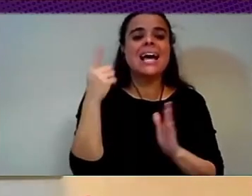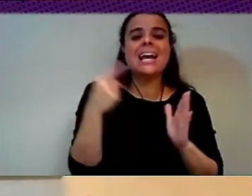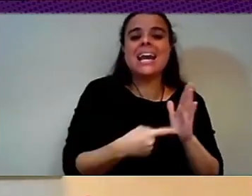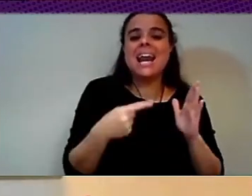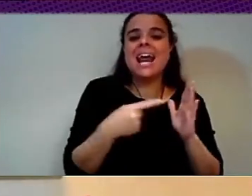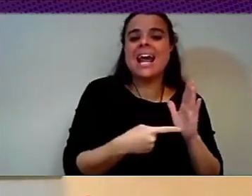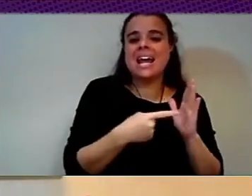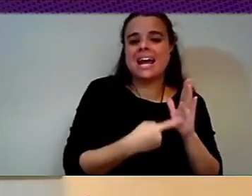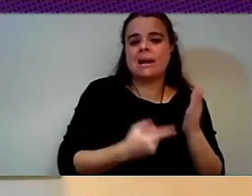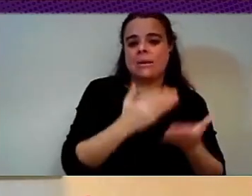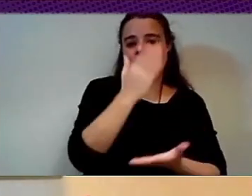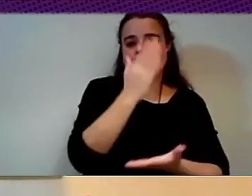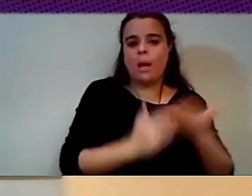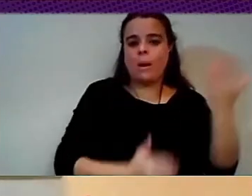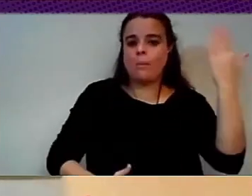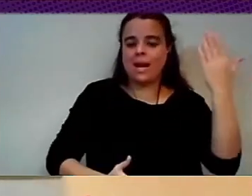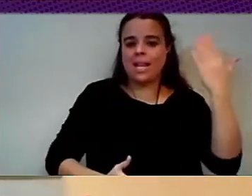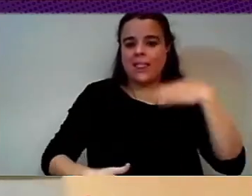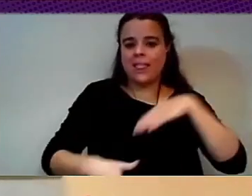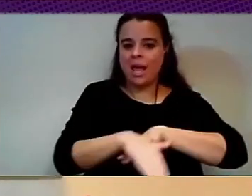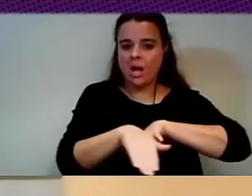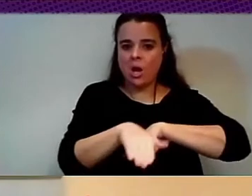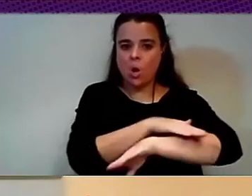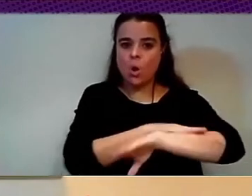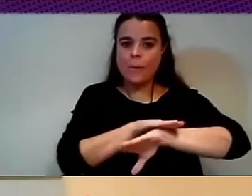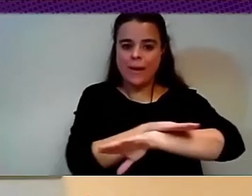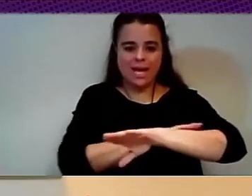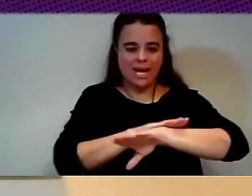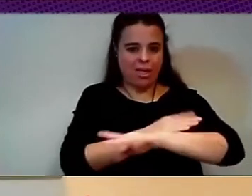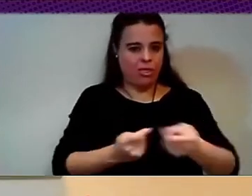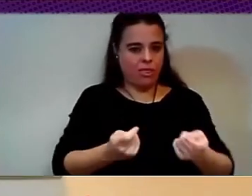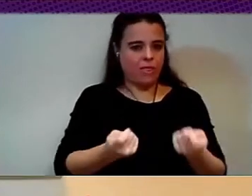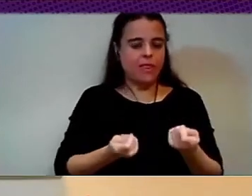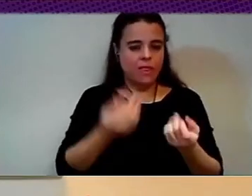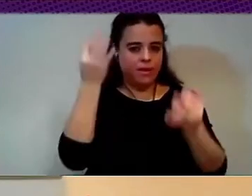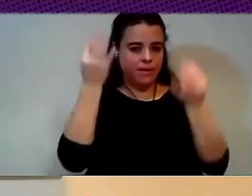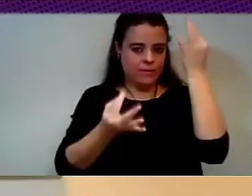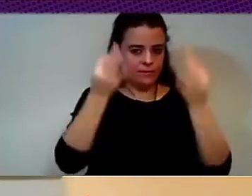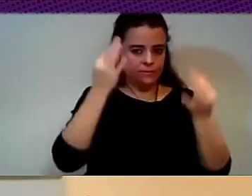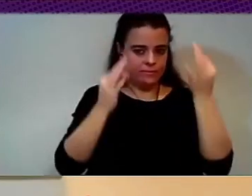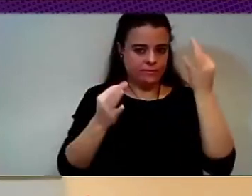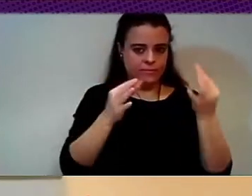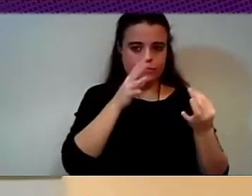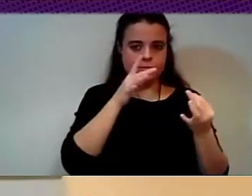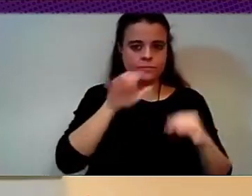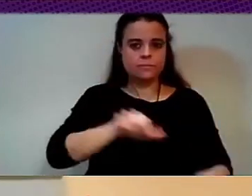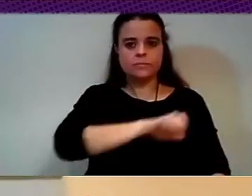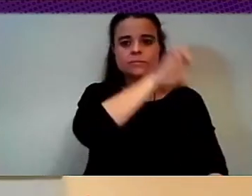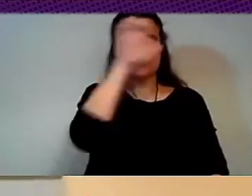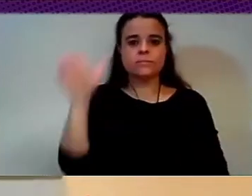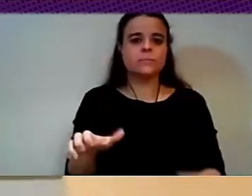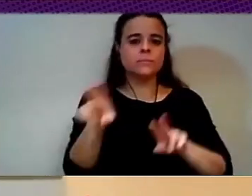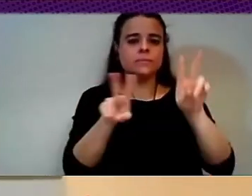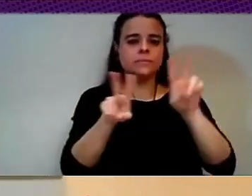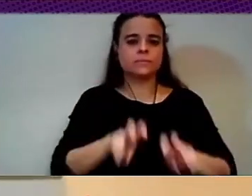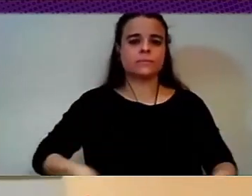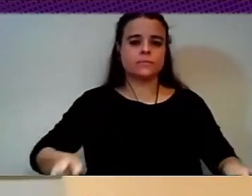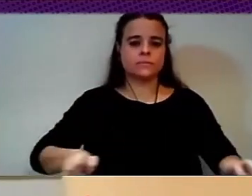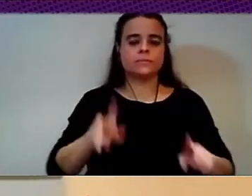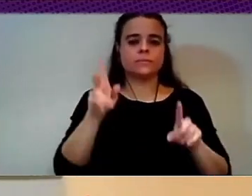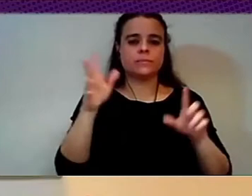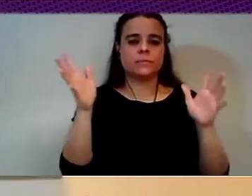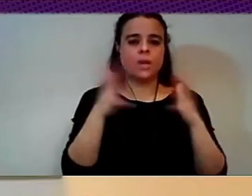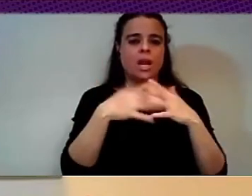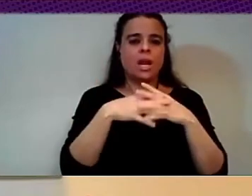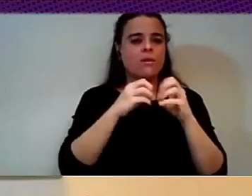European cloud infrastructure. I think it's a good step, maybe a bit late, maybe a bit too late, but let's see, maybe not. But